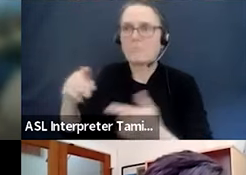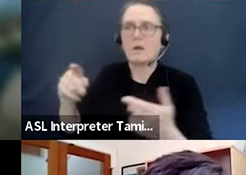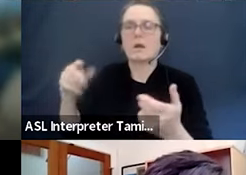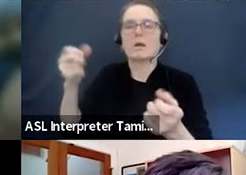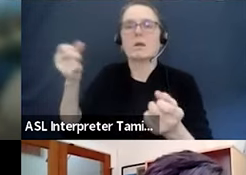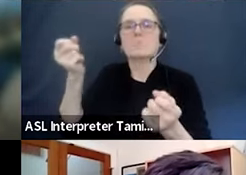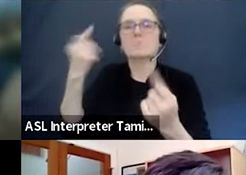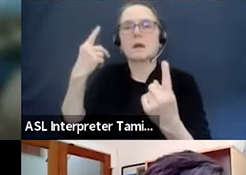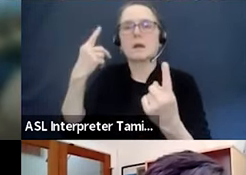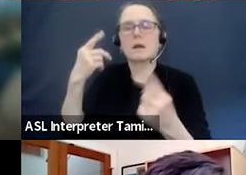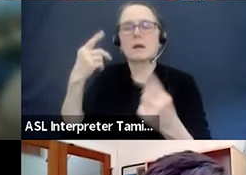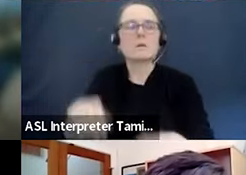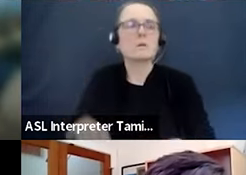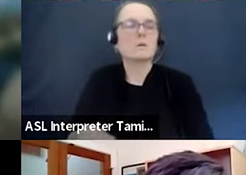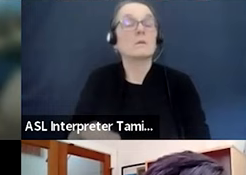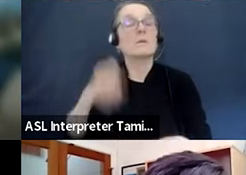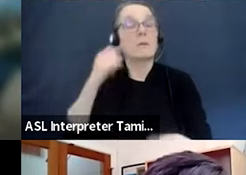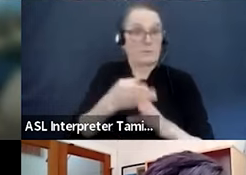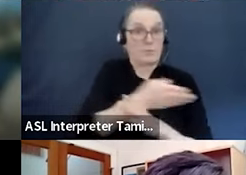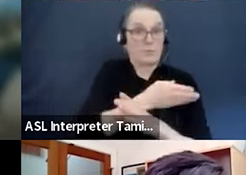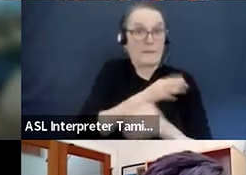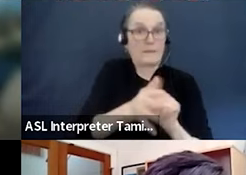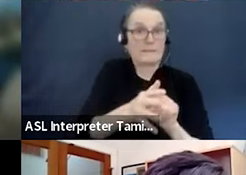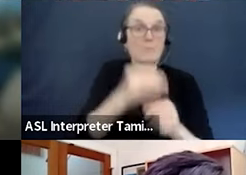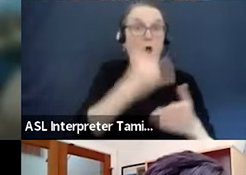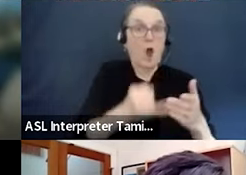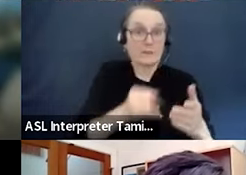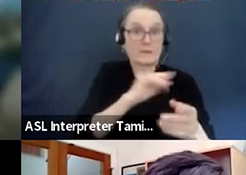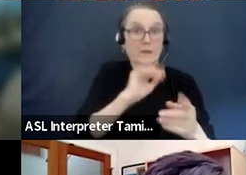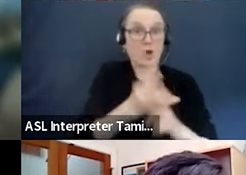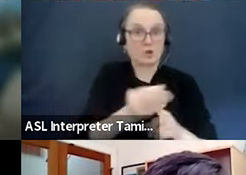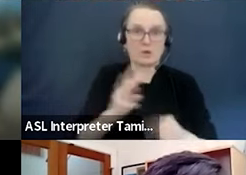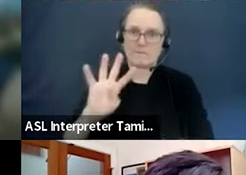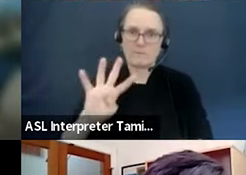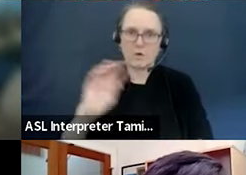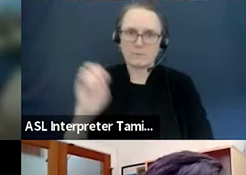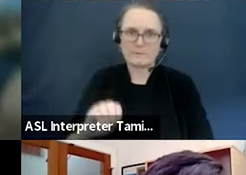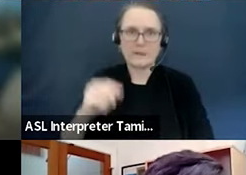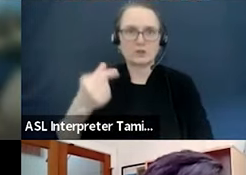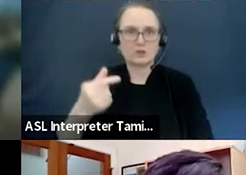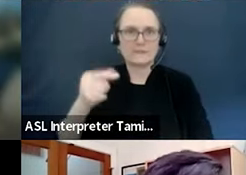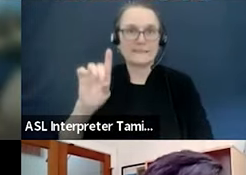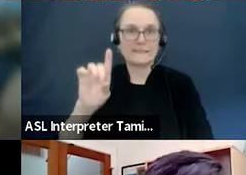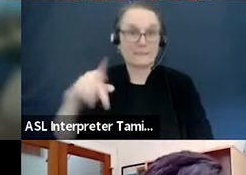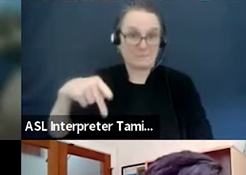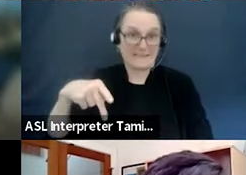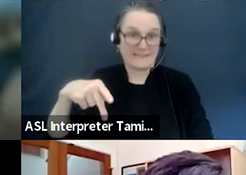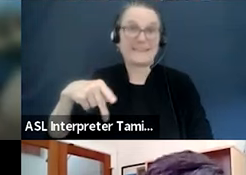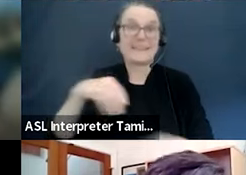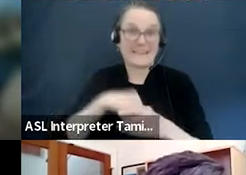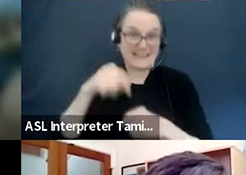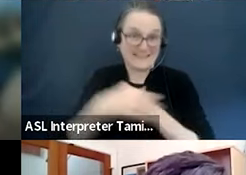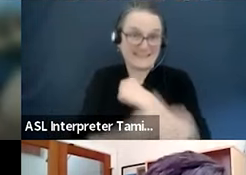4% of GDP in this country. That's bigger than transportation. That's bigger than agriculture. Oh my goodness.